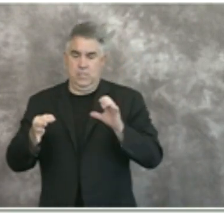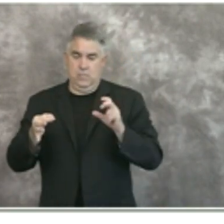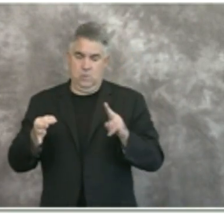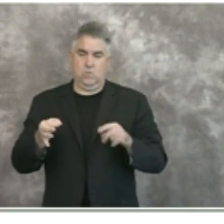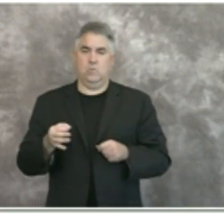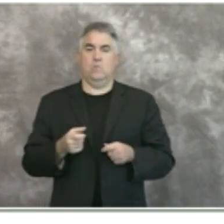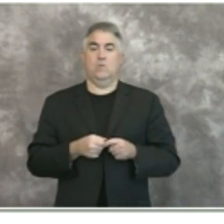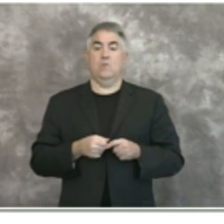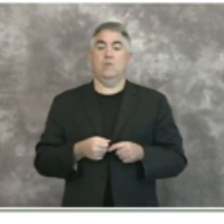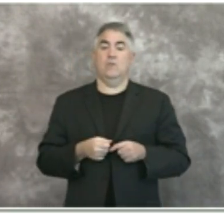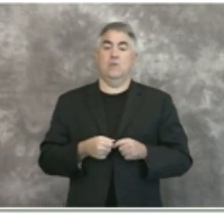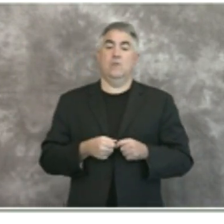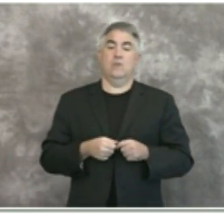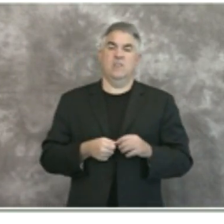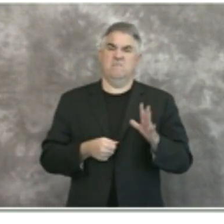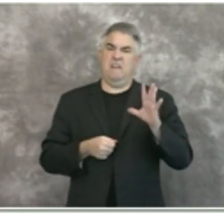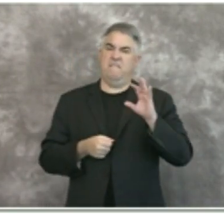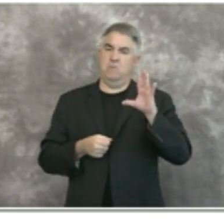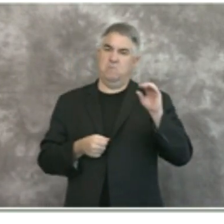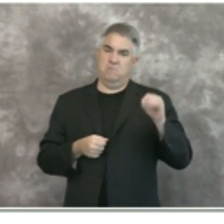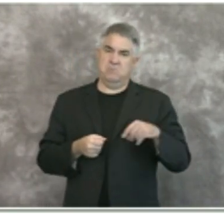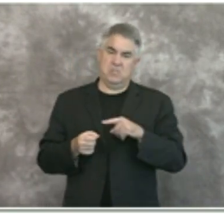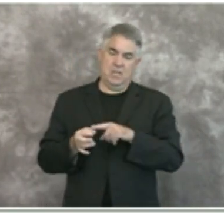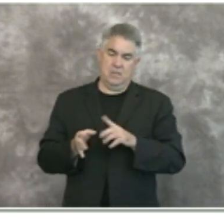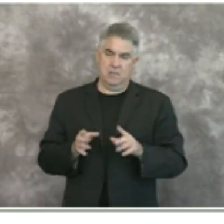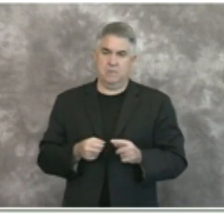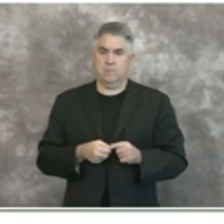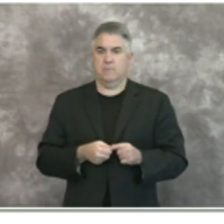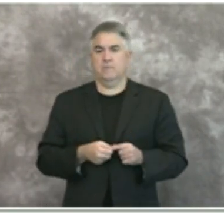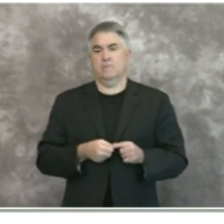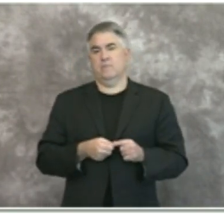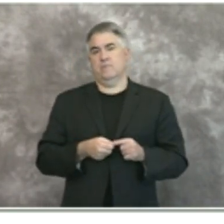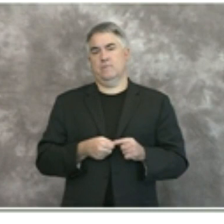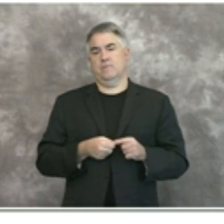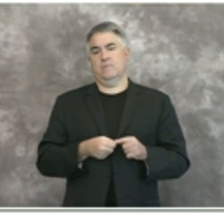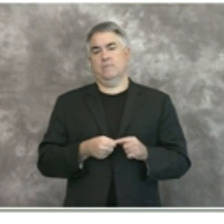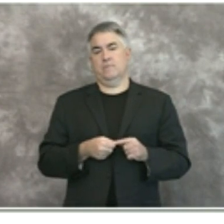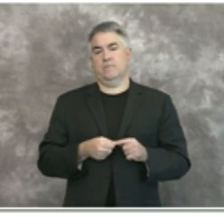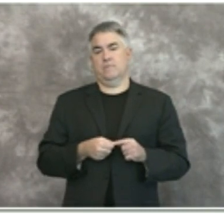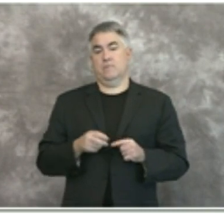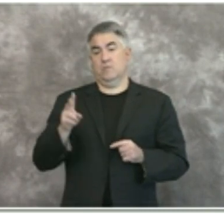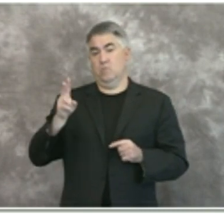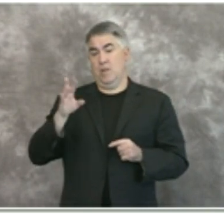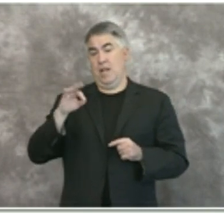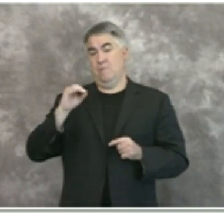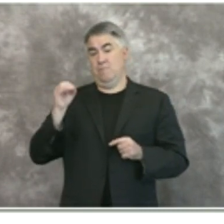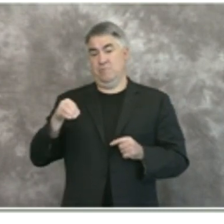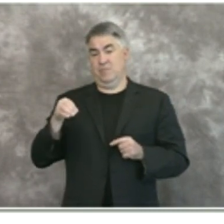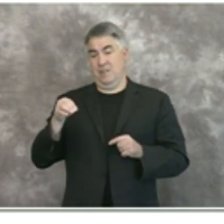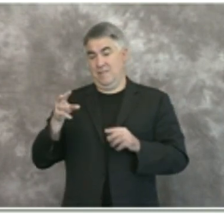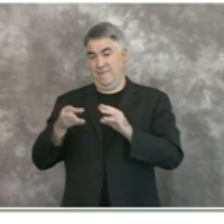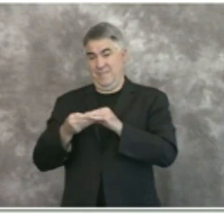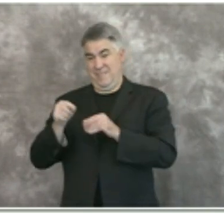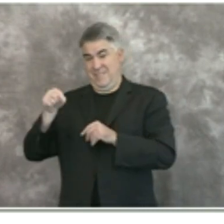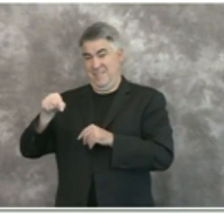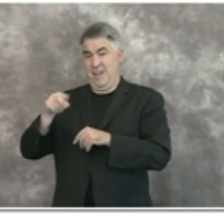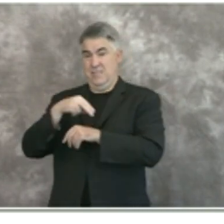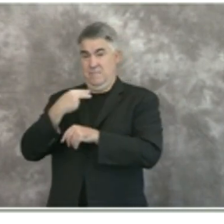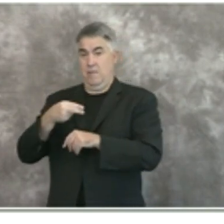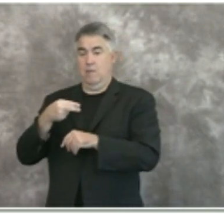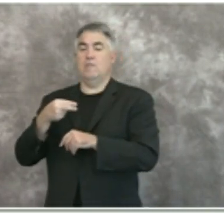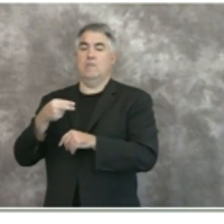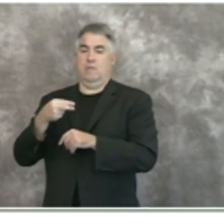five percent of the total number of cases and 29 of the total number of cases hospitalized